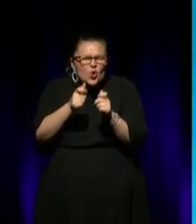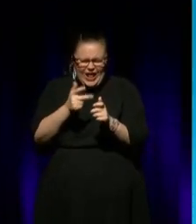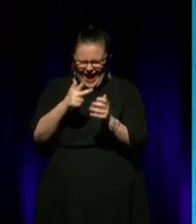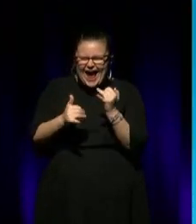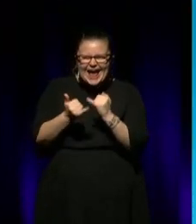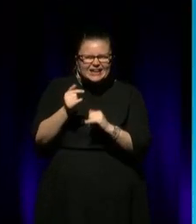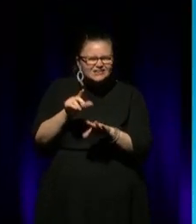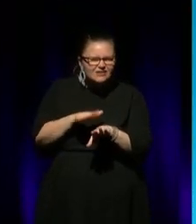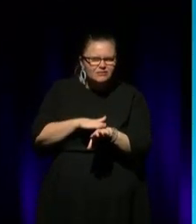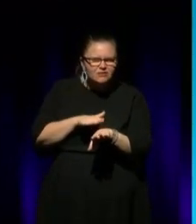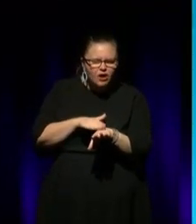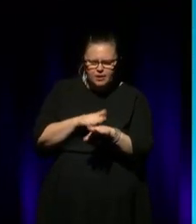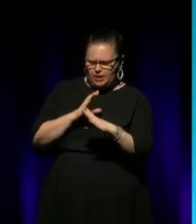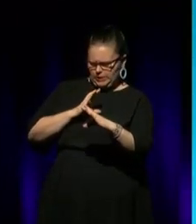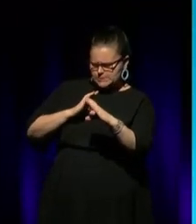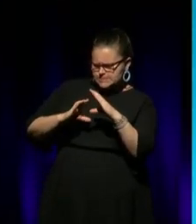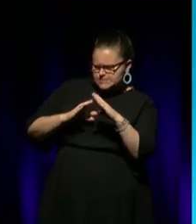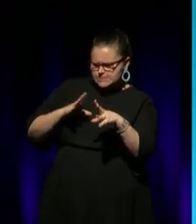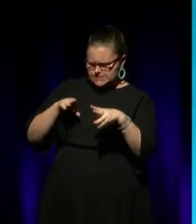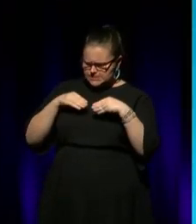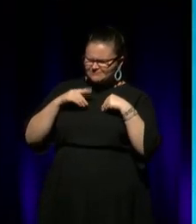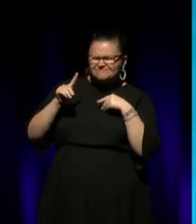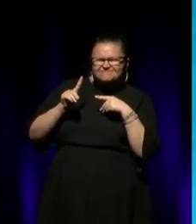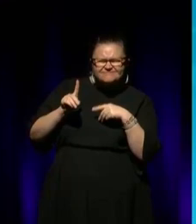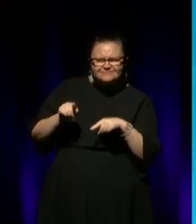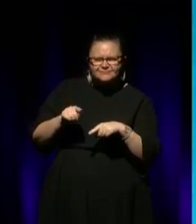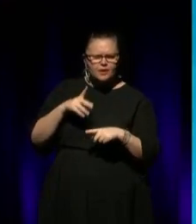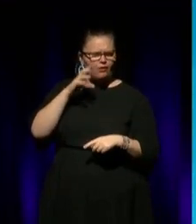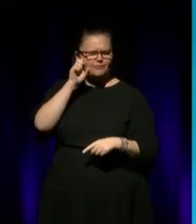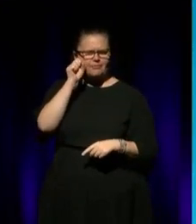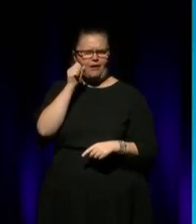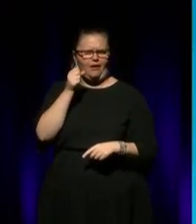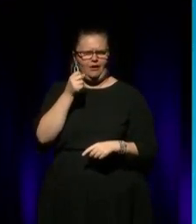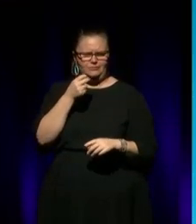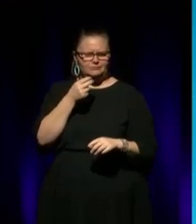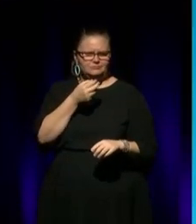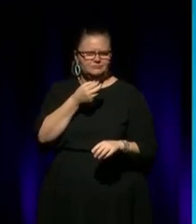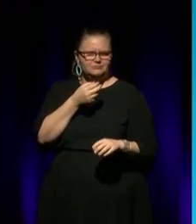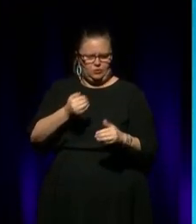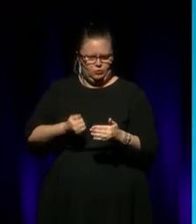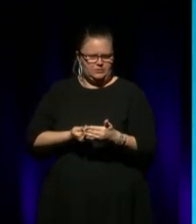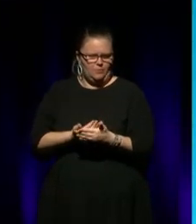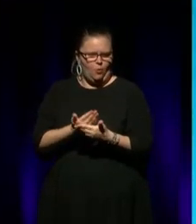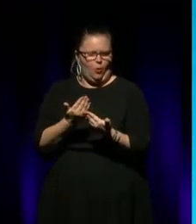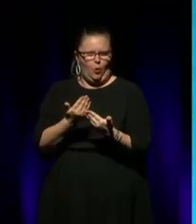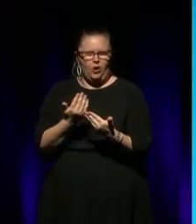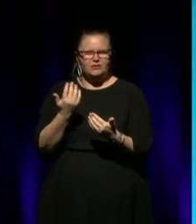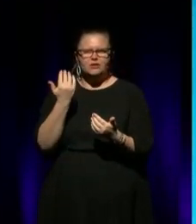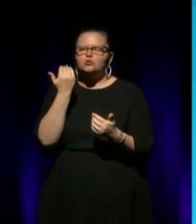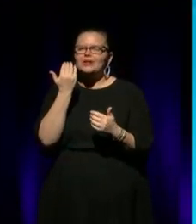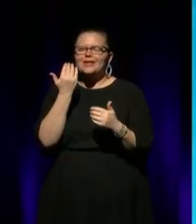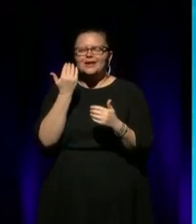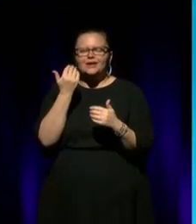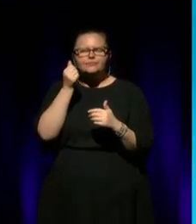communication and acceptance of what that is. mean, you've got to remember, I was born, you know, two years, a couple of years around the changing of the referendum,